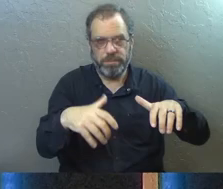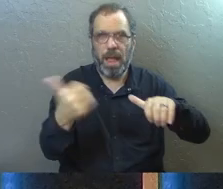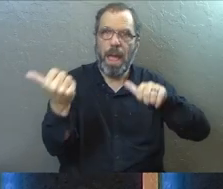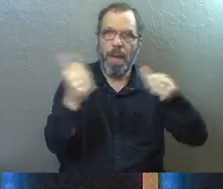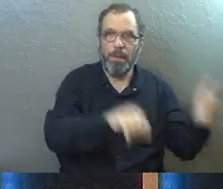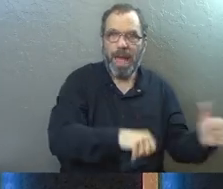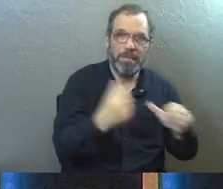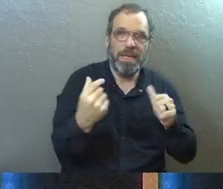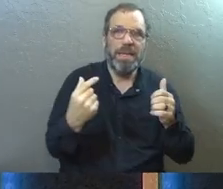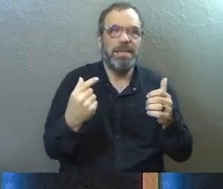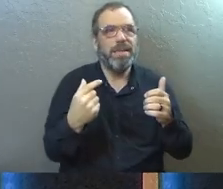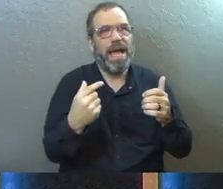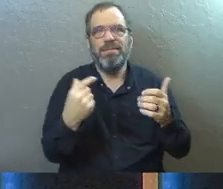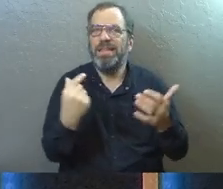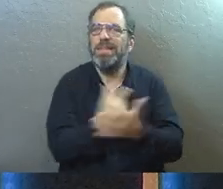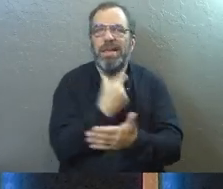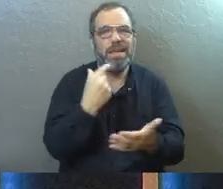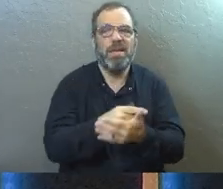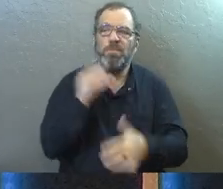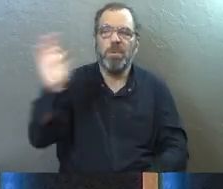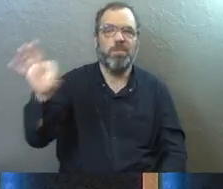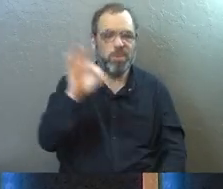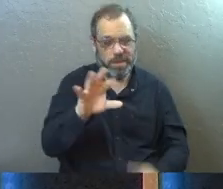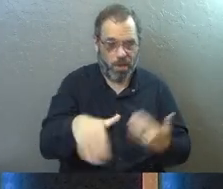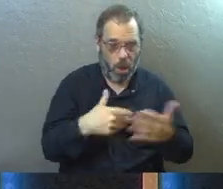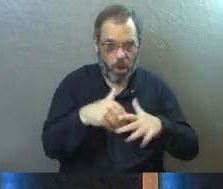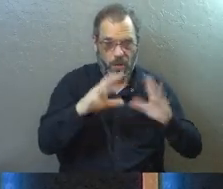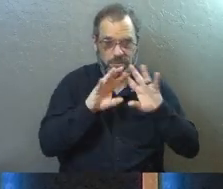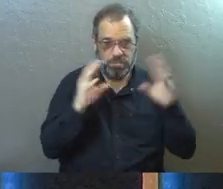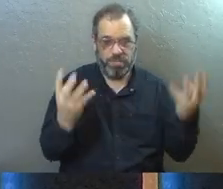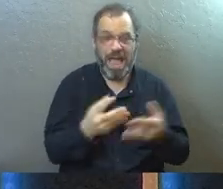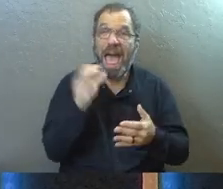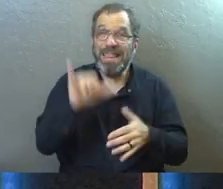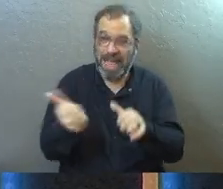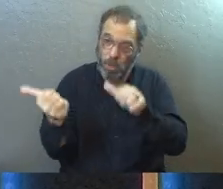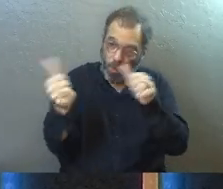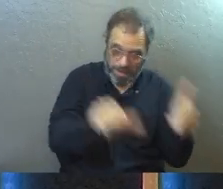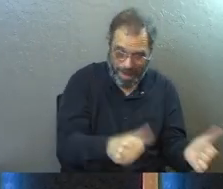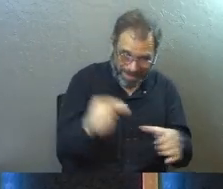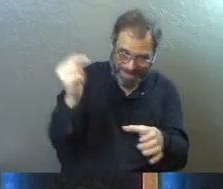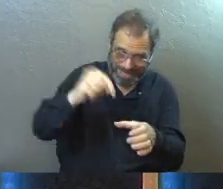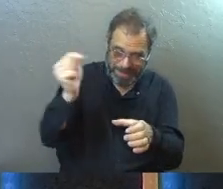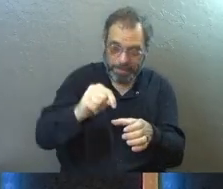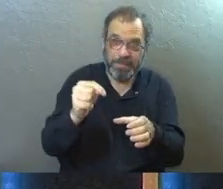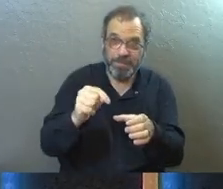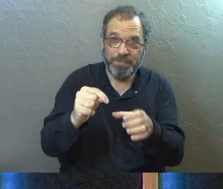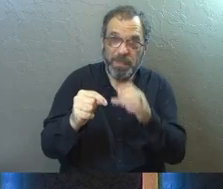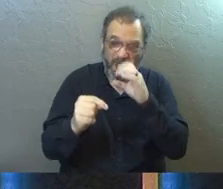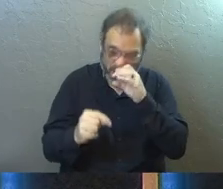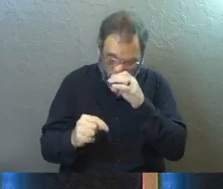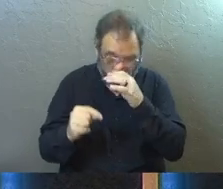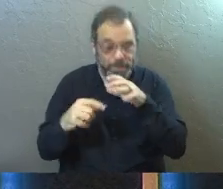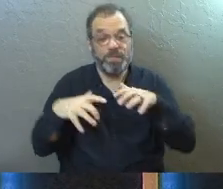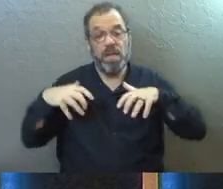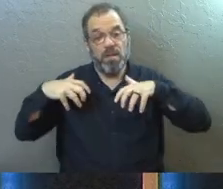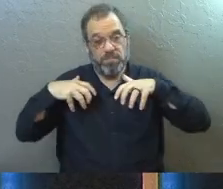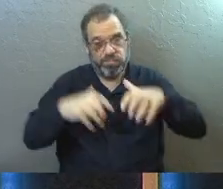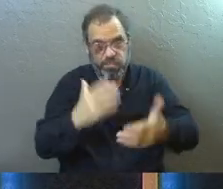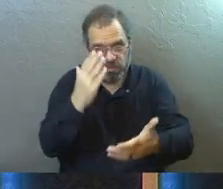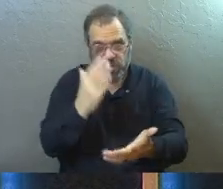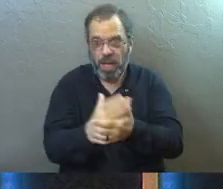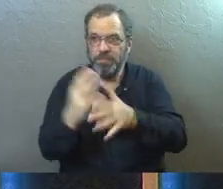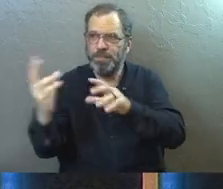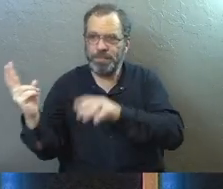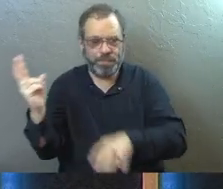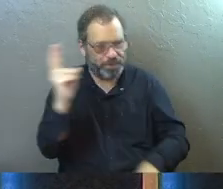And it's a gospel preached to all the people that are around you. That's what baptism is supposed to be. So the carriage stopped. And they go